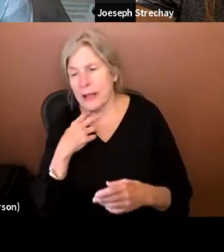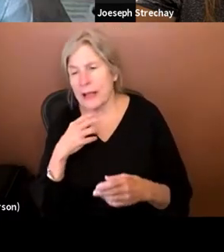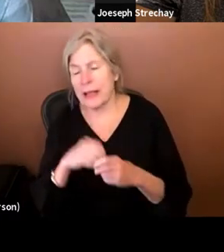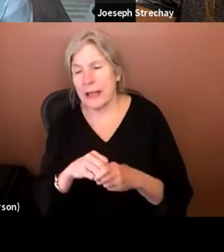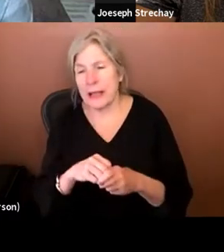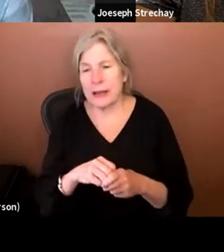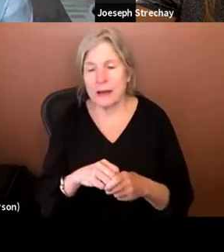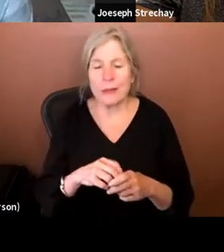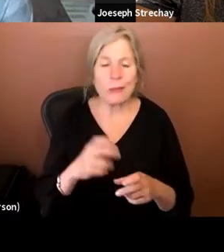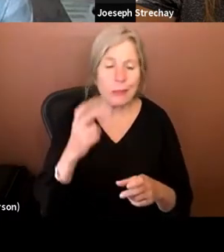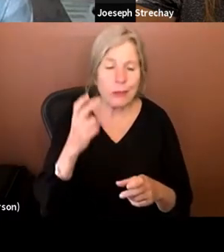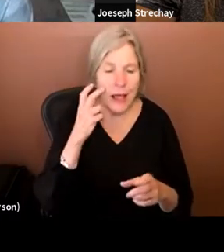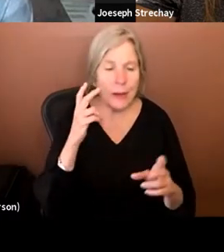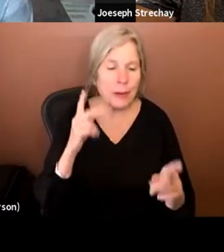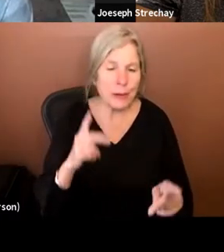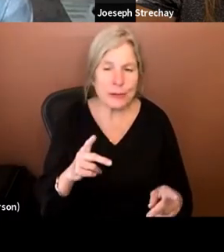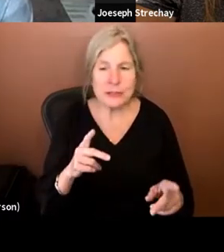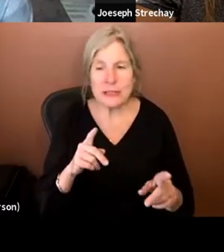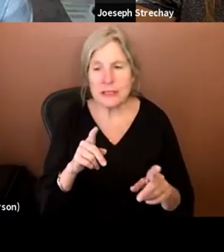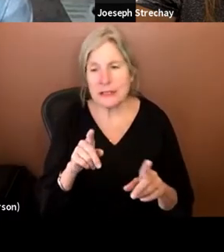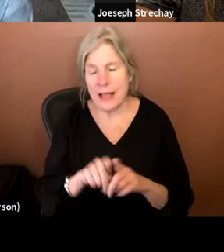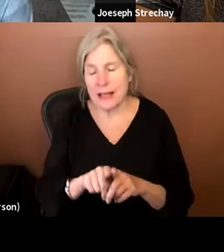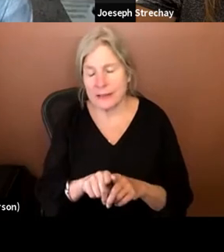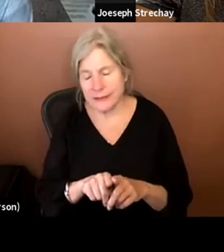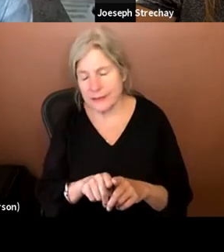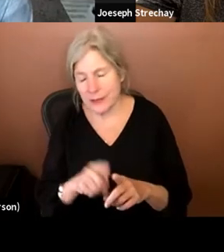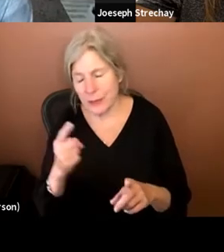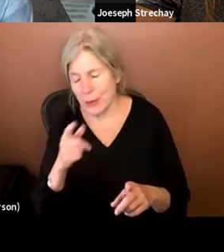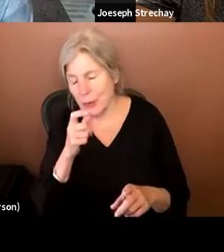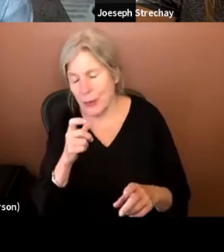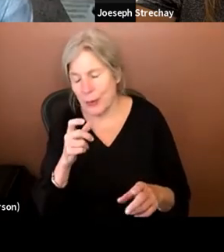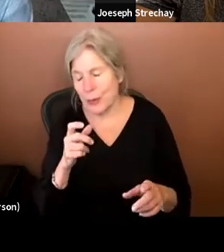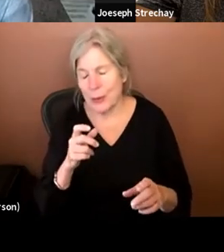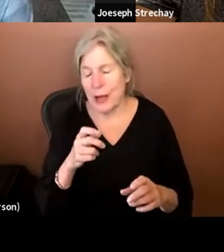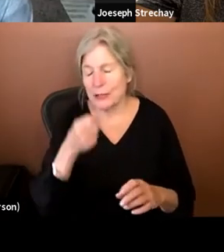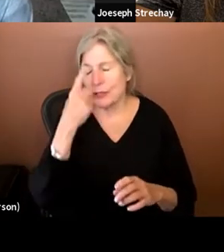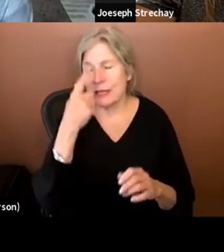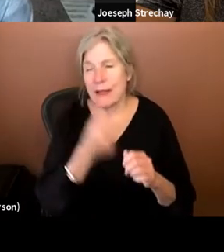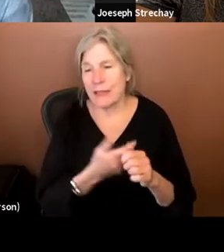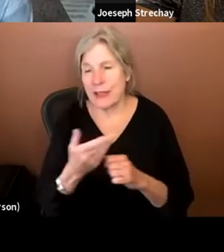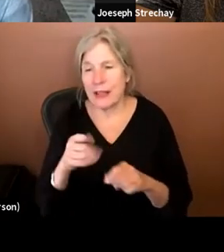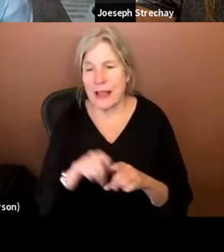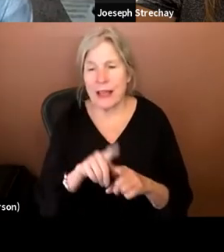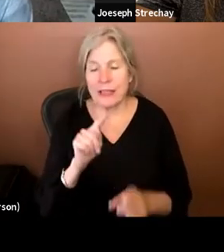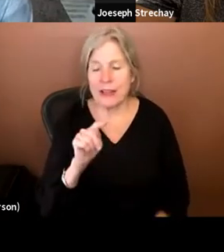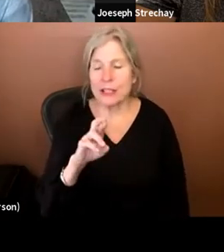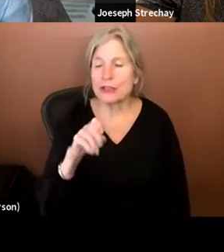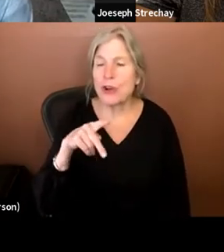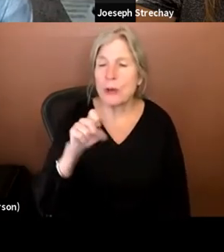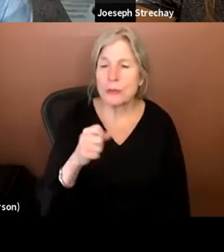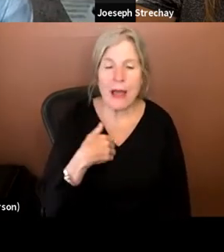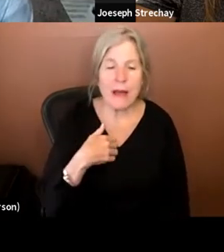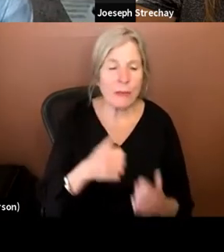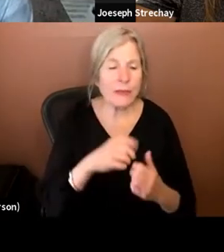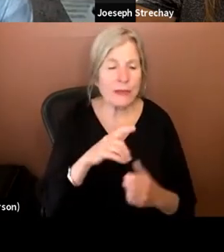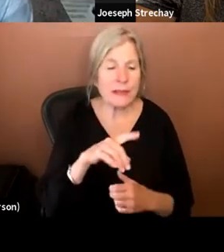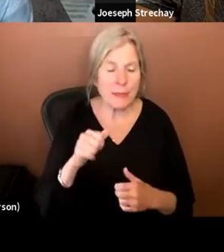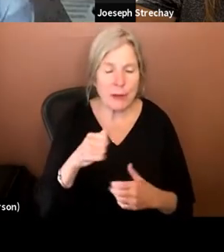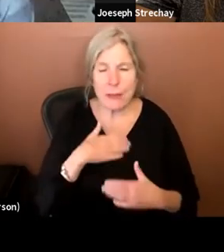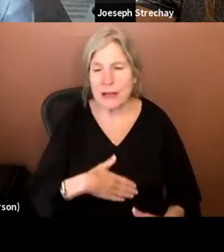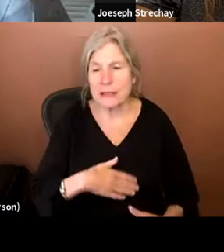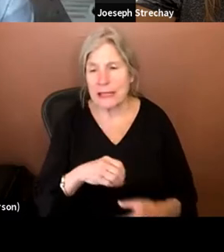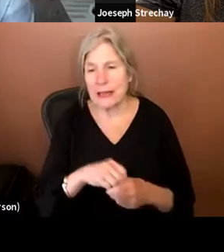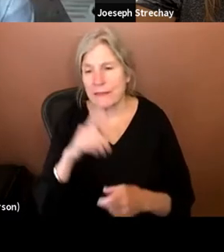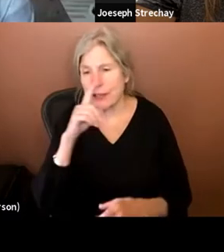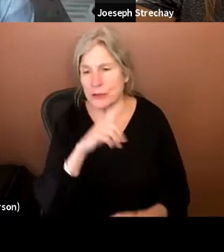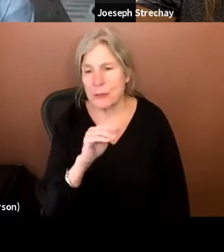person as all seeing seer, right? Like the, these tropes that we see coming up with disabled bodies in fictional media,